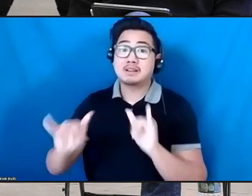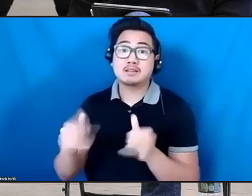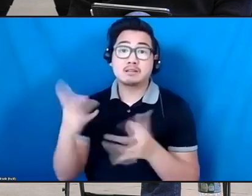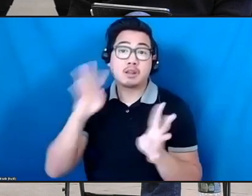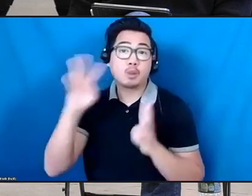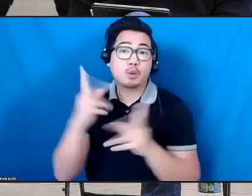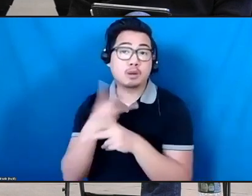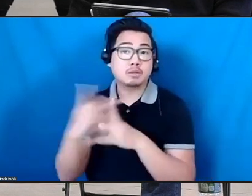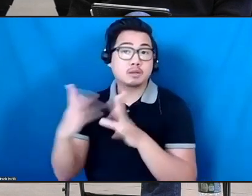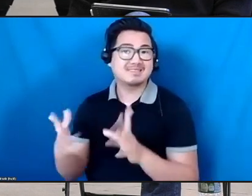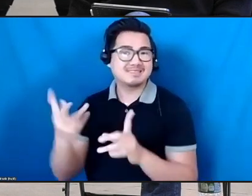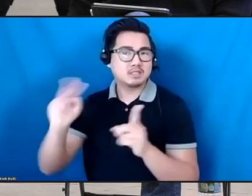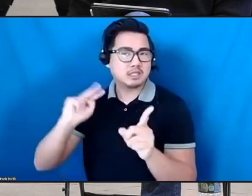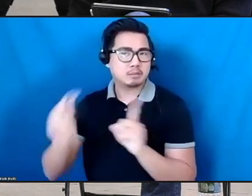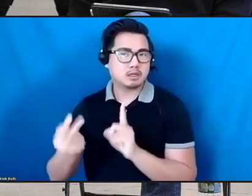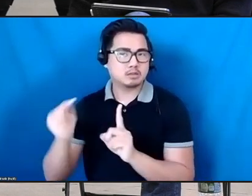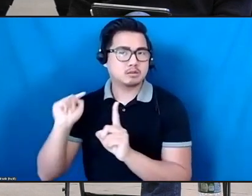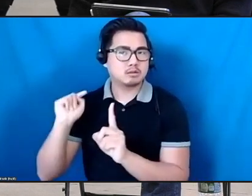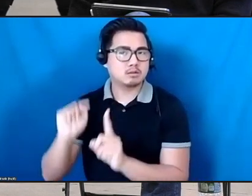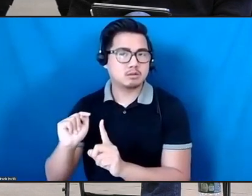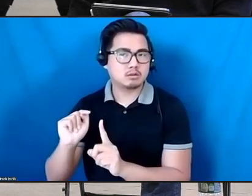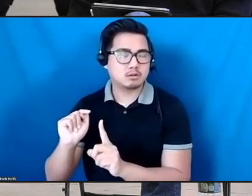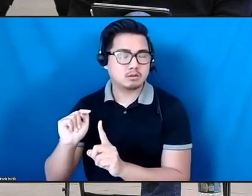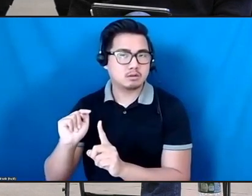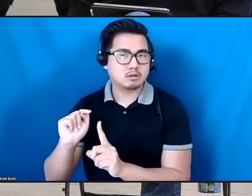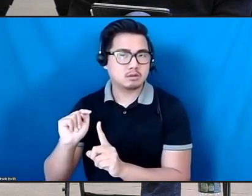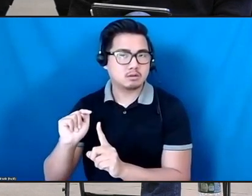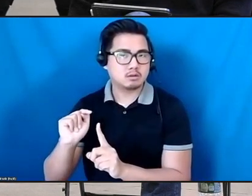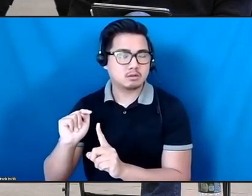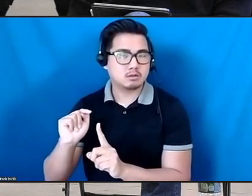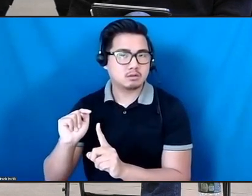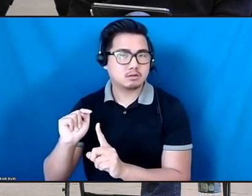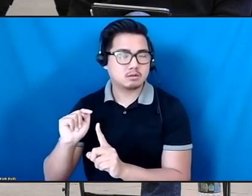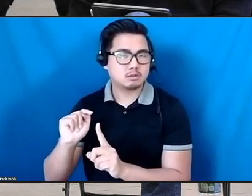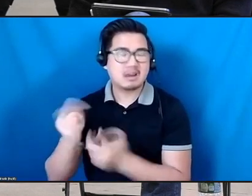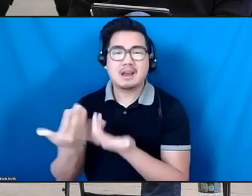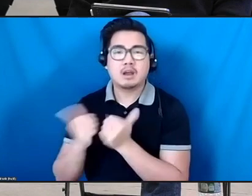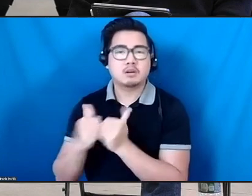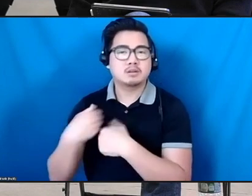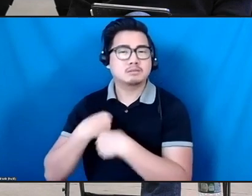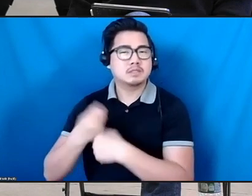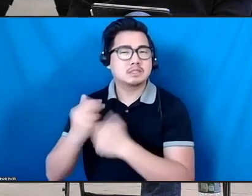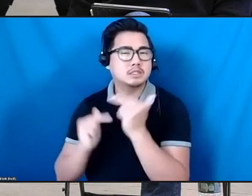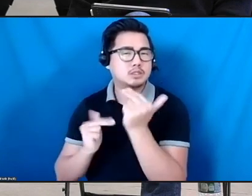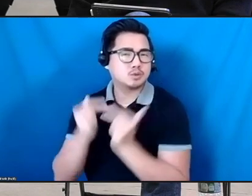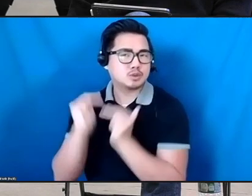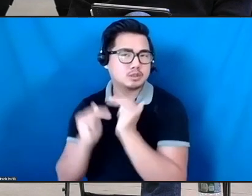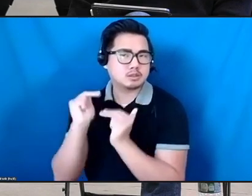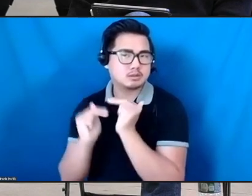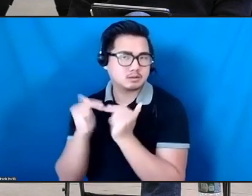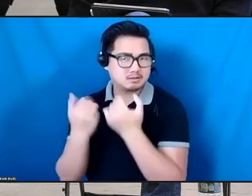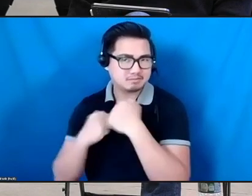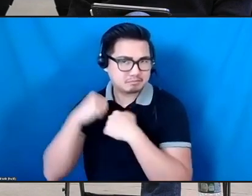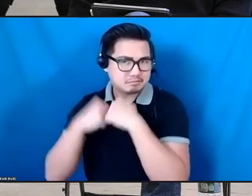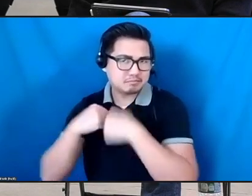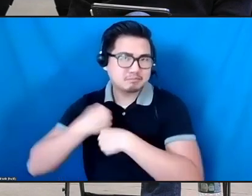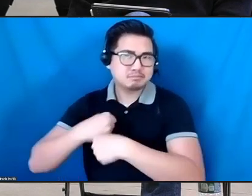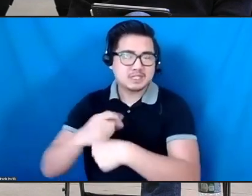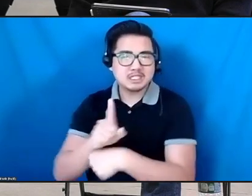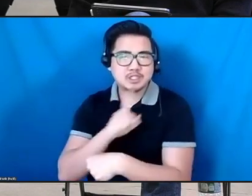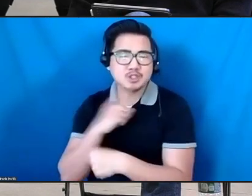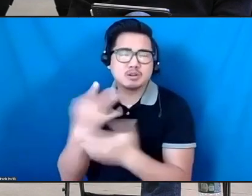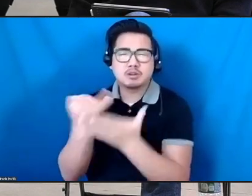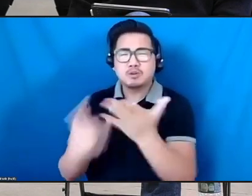of it, is how do you create the structure in which the artist can be free to make the thing? But there's so many